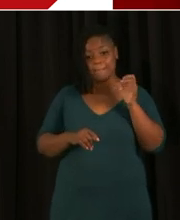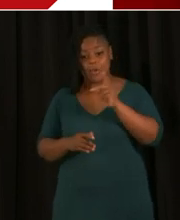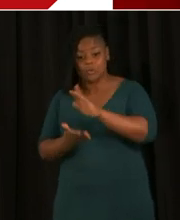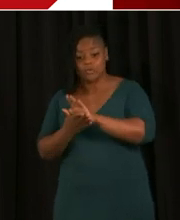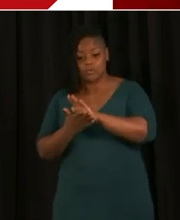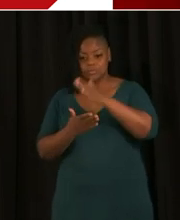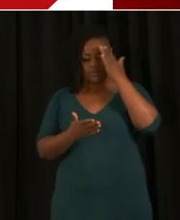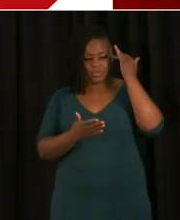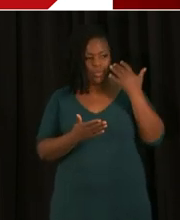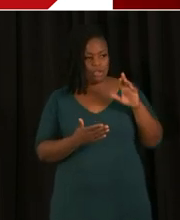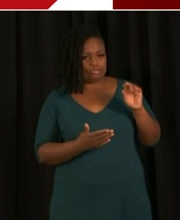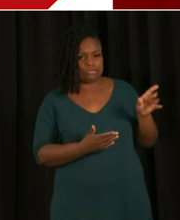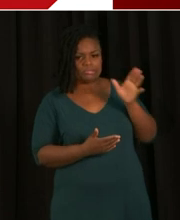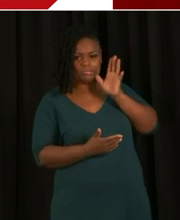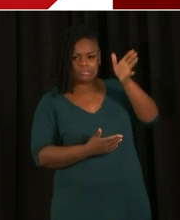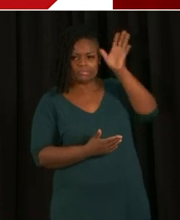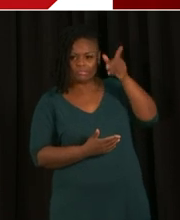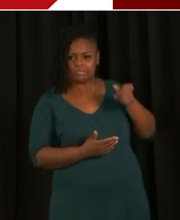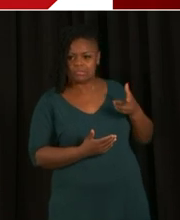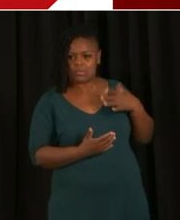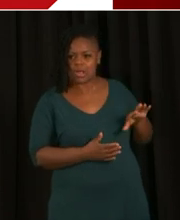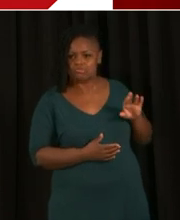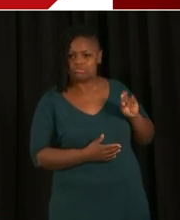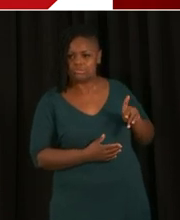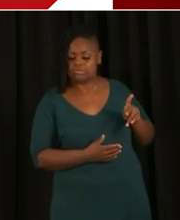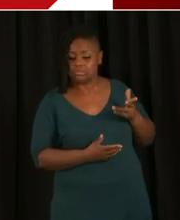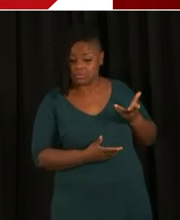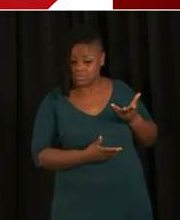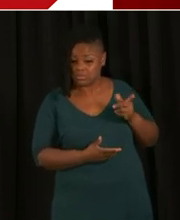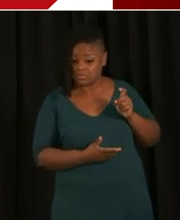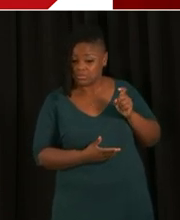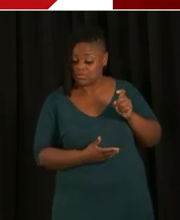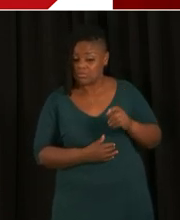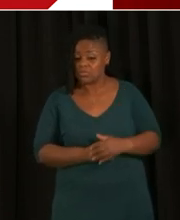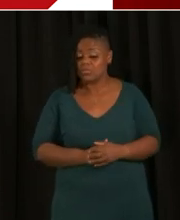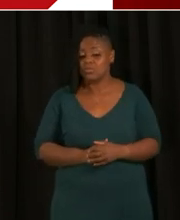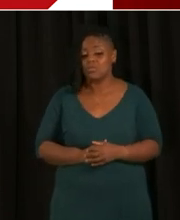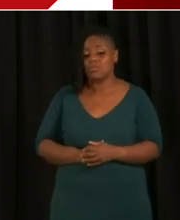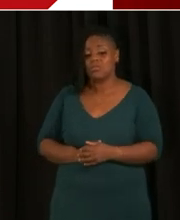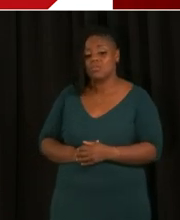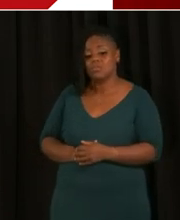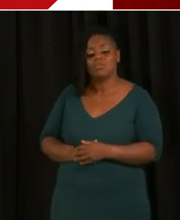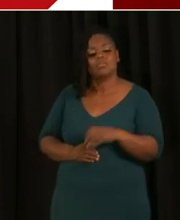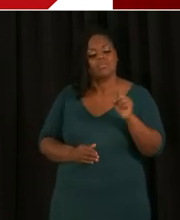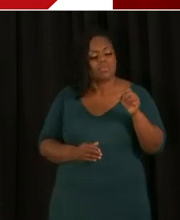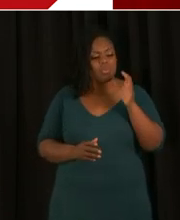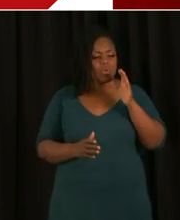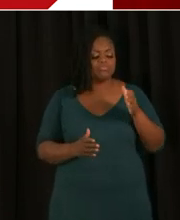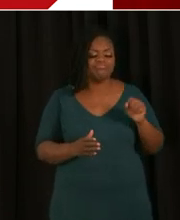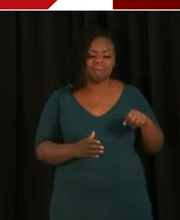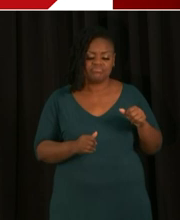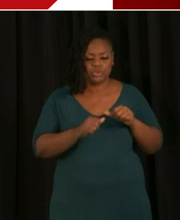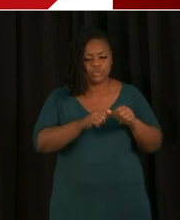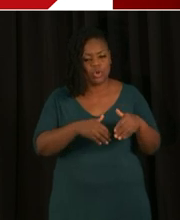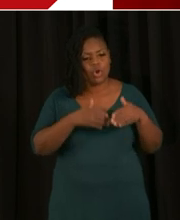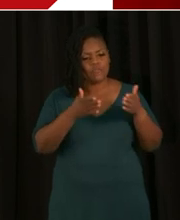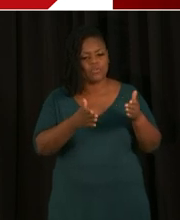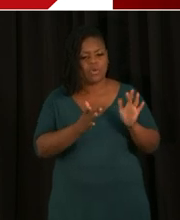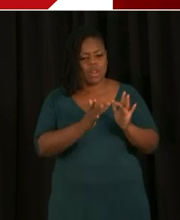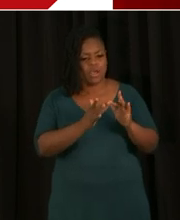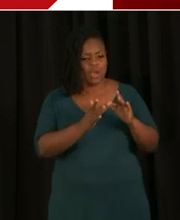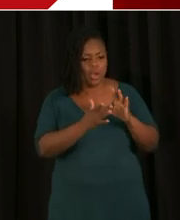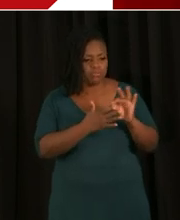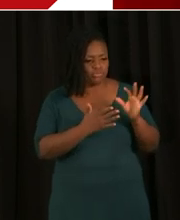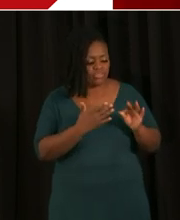Yes. So we will continue to offer a virtual option for students for the foreseeable